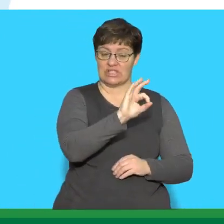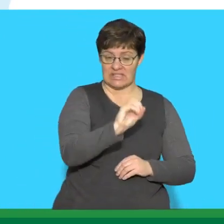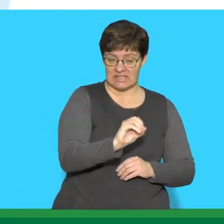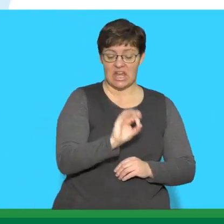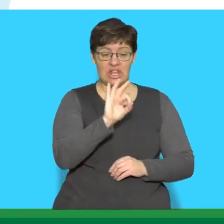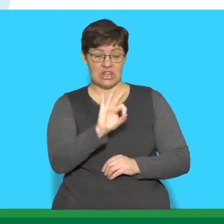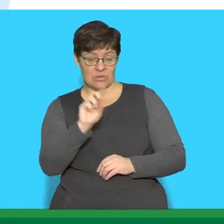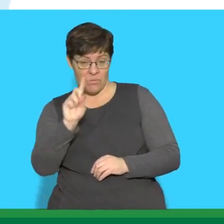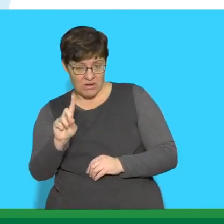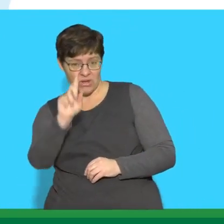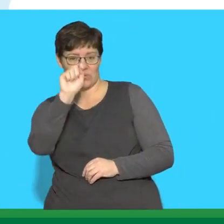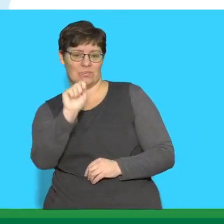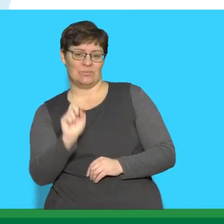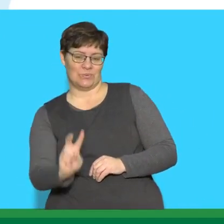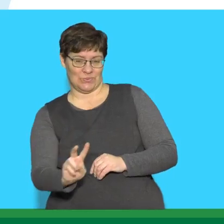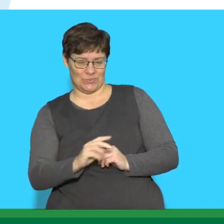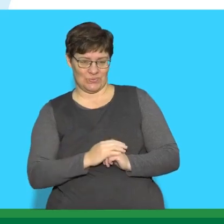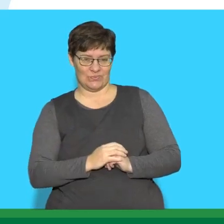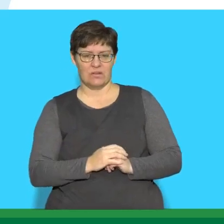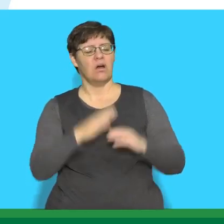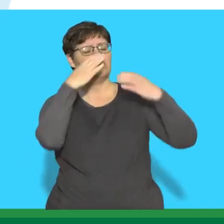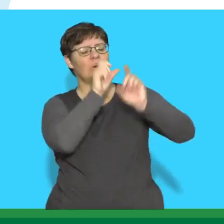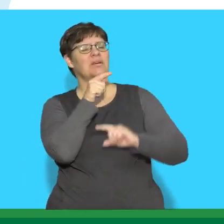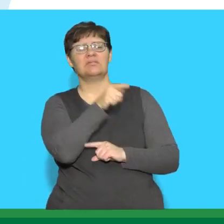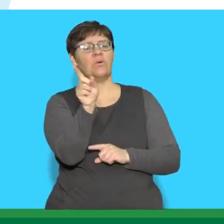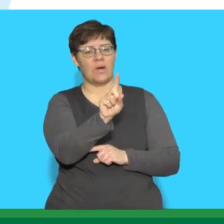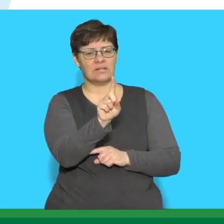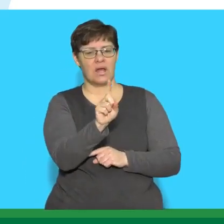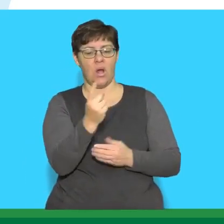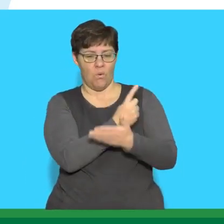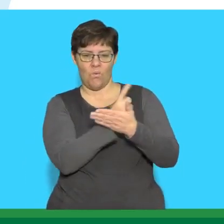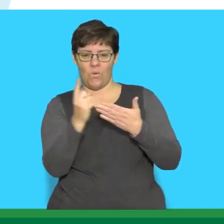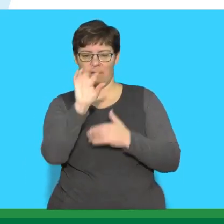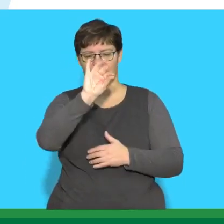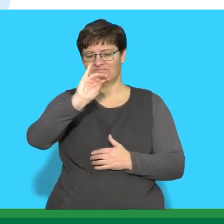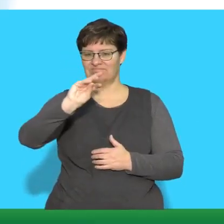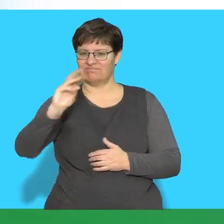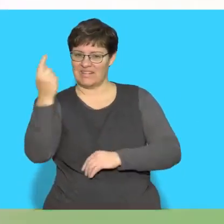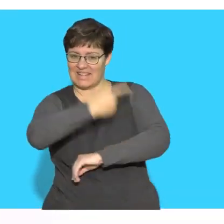31 for Term 2. The topic of focus is on the days of the week.